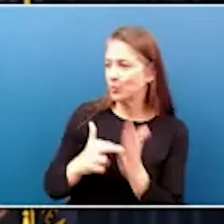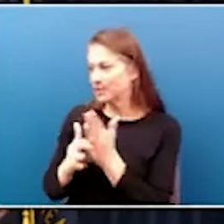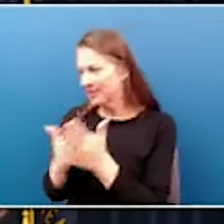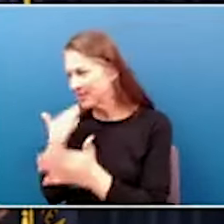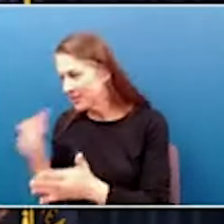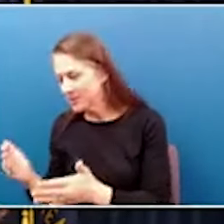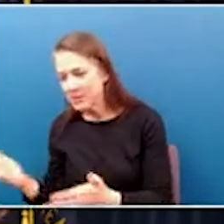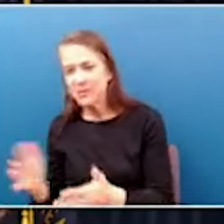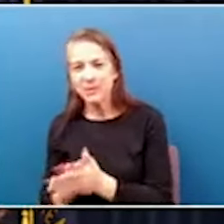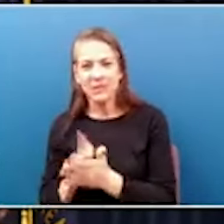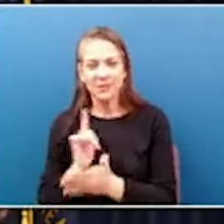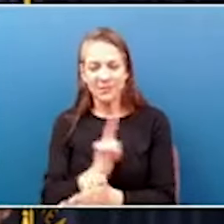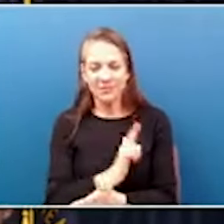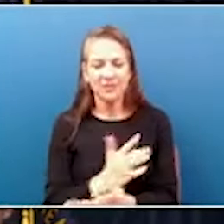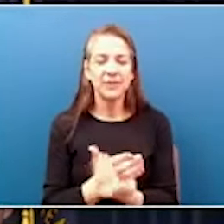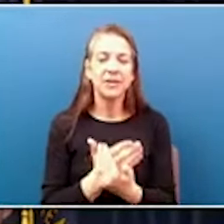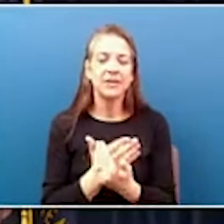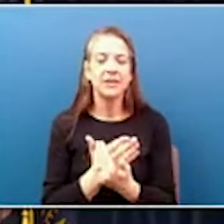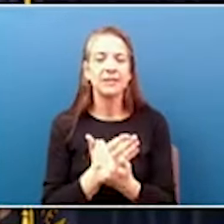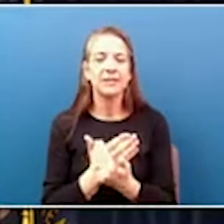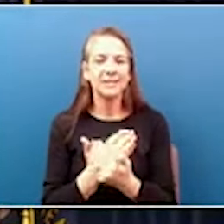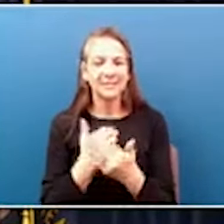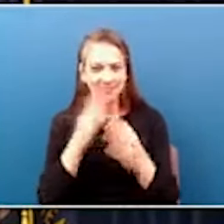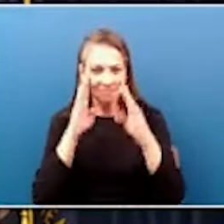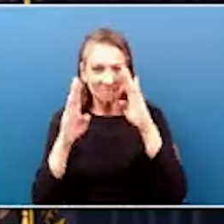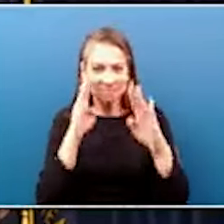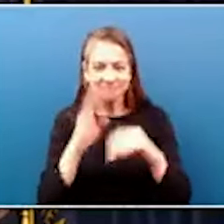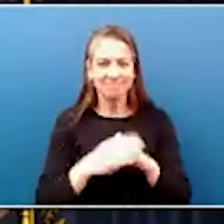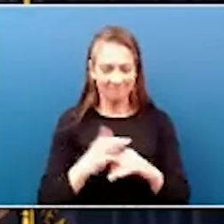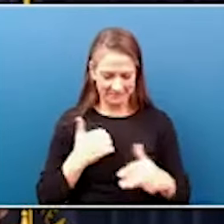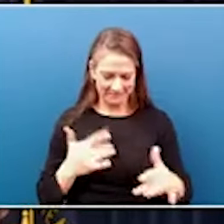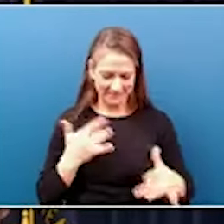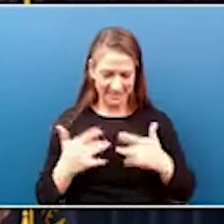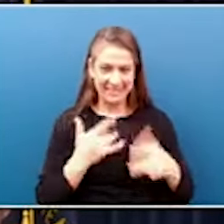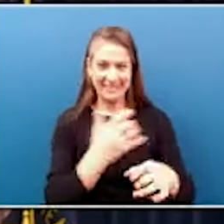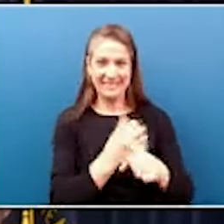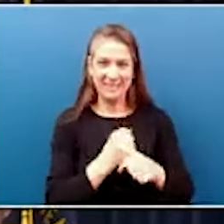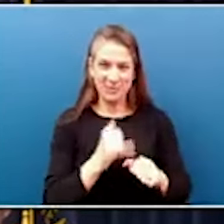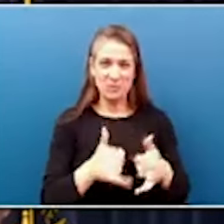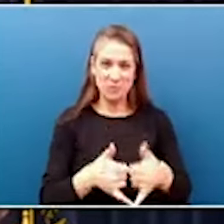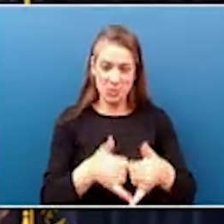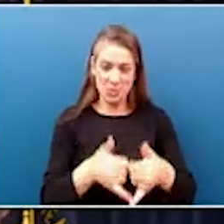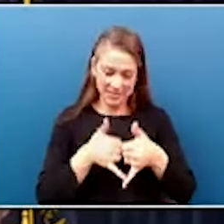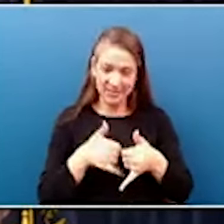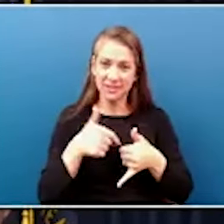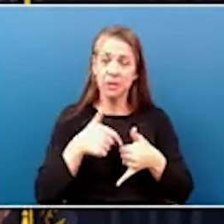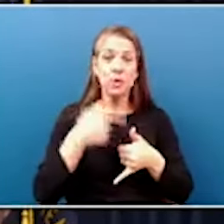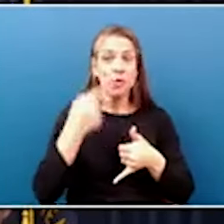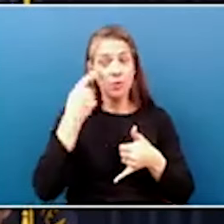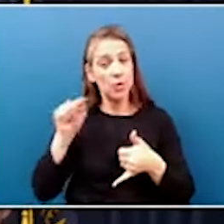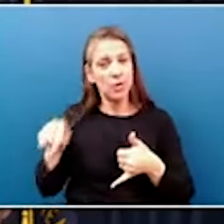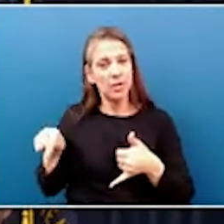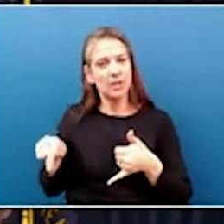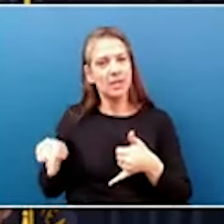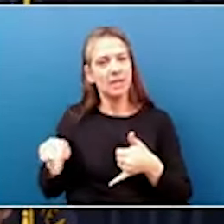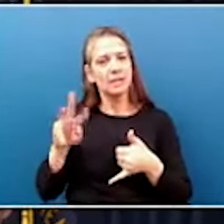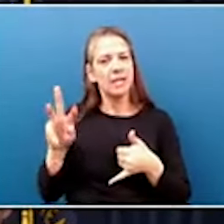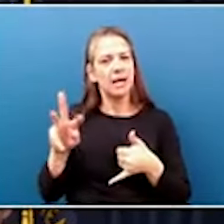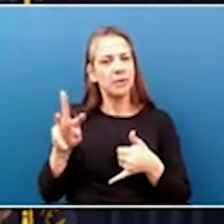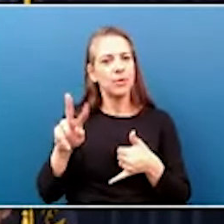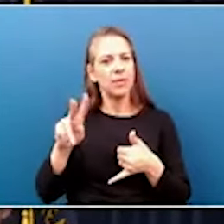Certainly I bring greetings with excitement receiving this incredible award on behalf of the WKCTC family.